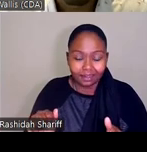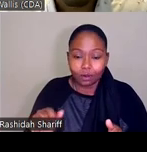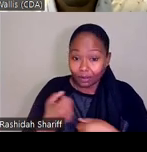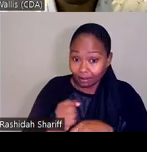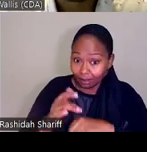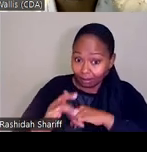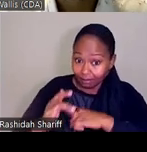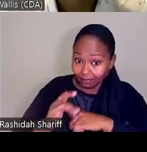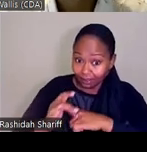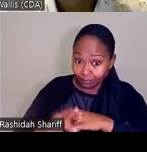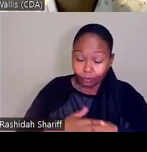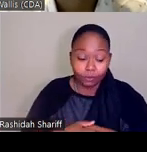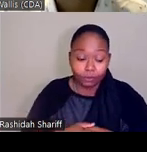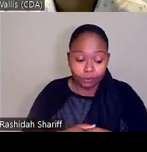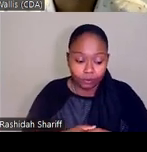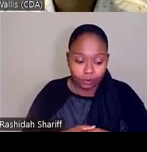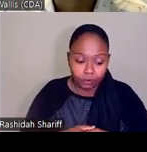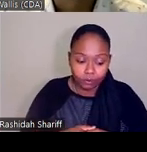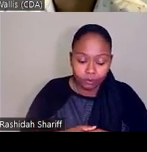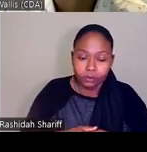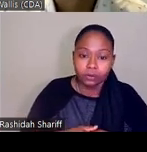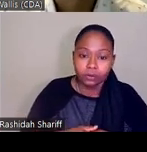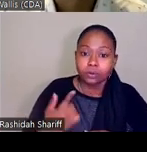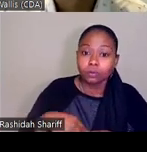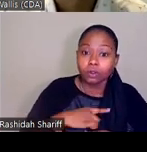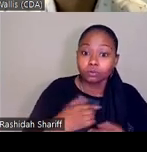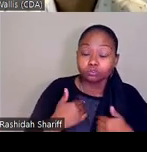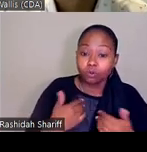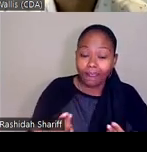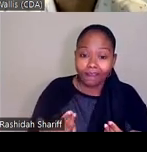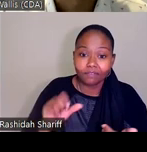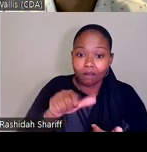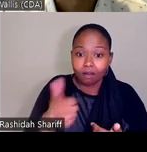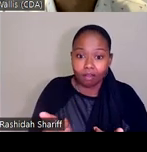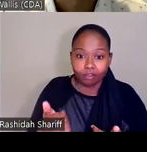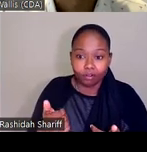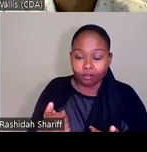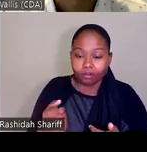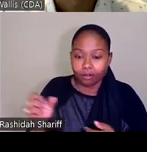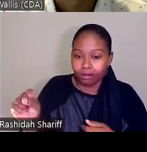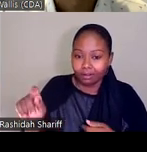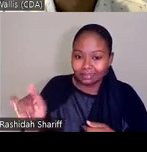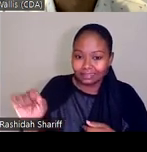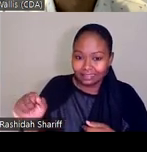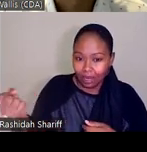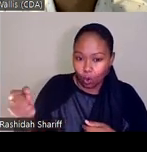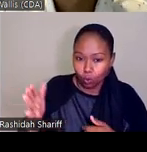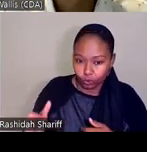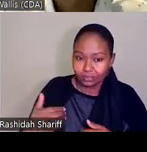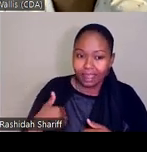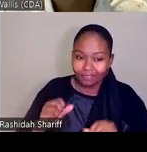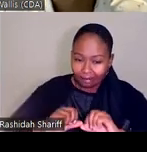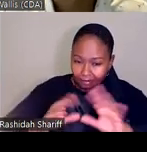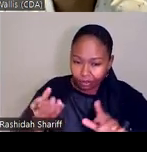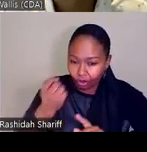But beyond that, we're going to need to work with you all and other valued stakeholders to ensure that we have a consistent understanding of these issues that we're working together and